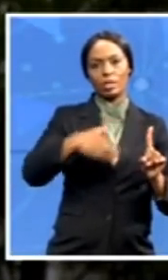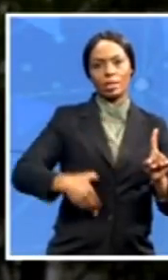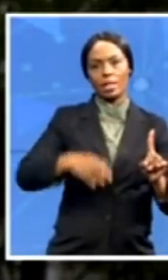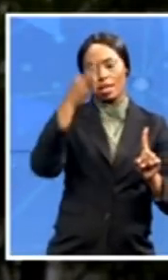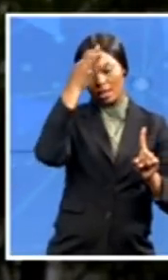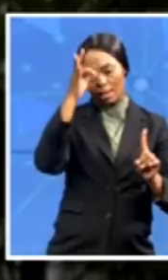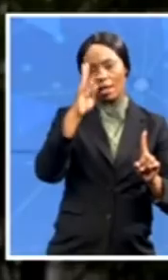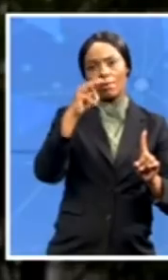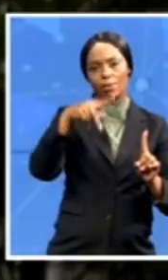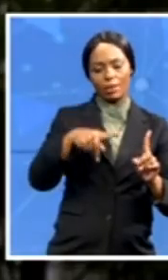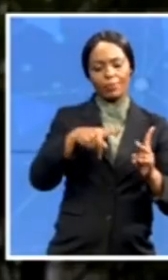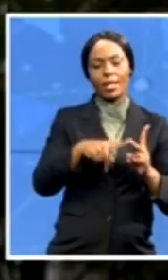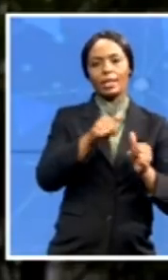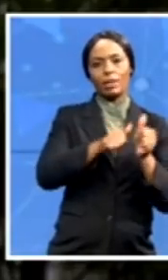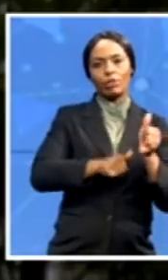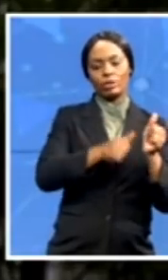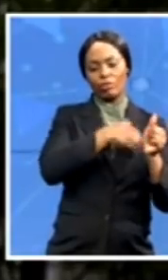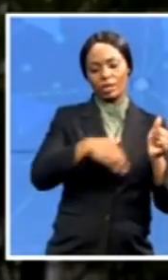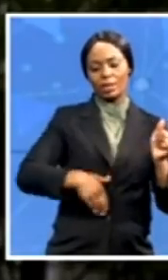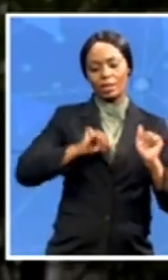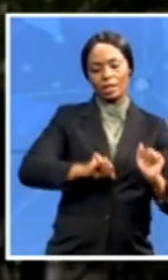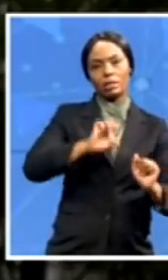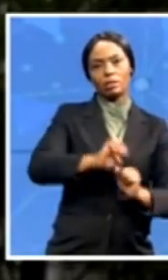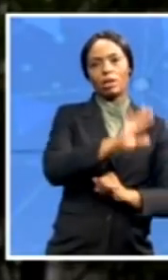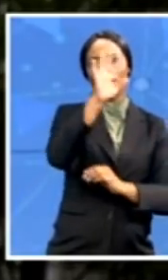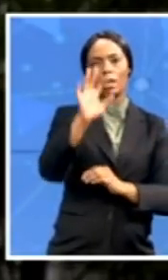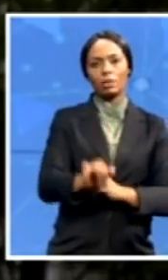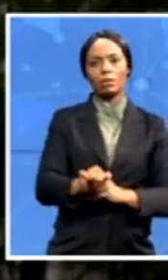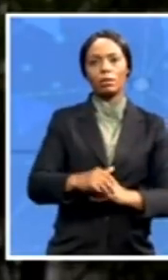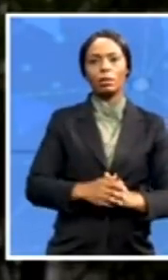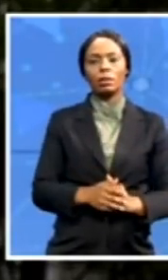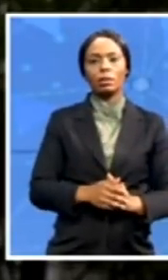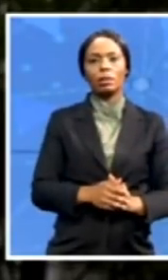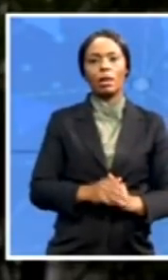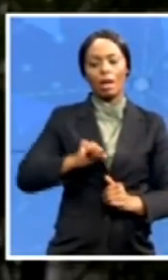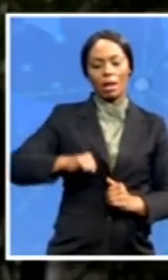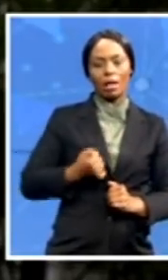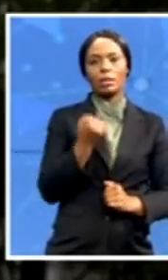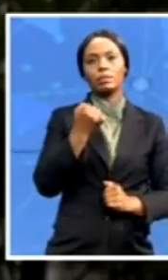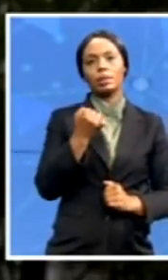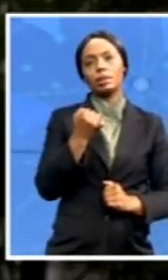Nobel Peace Prize laureate, a husband and soulmate of Elita.